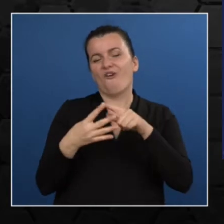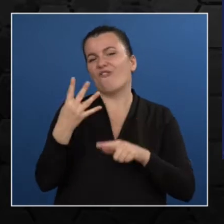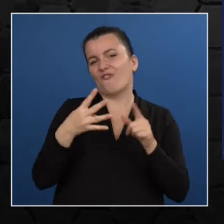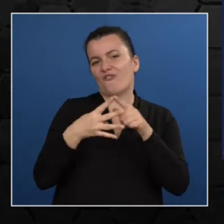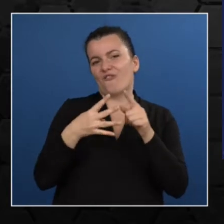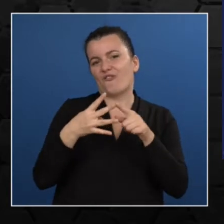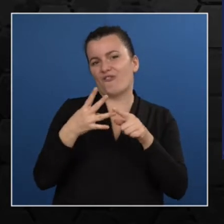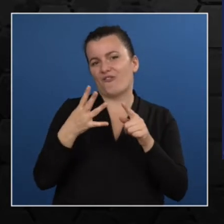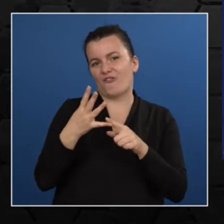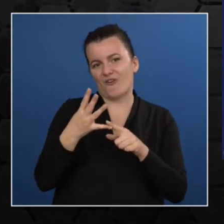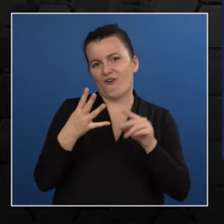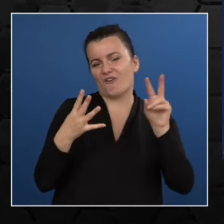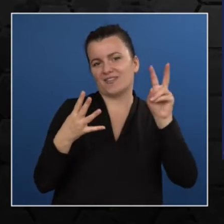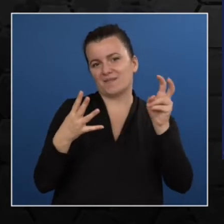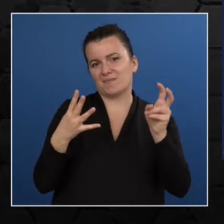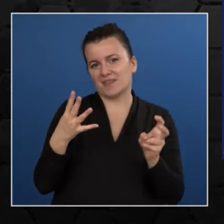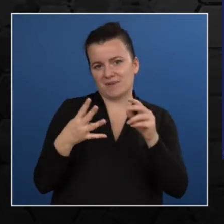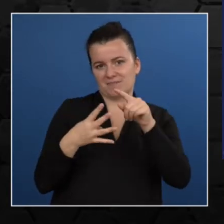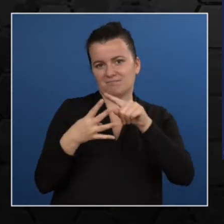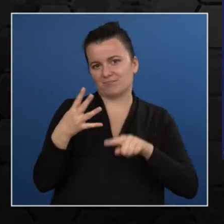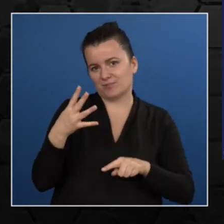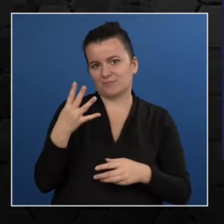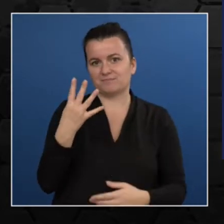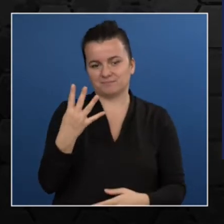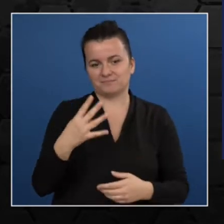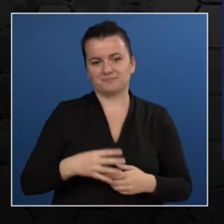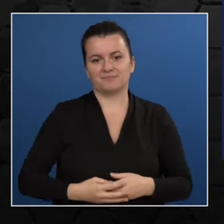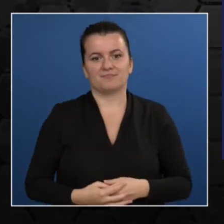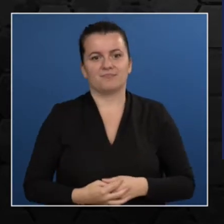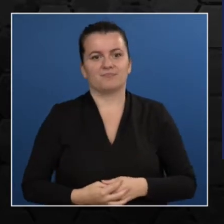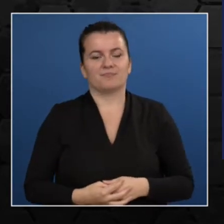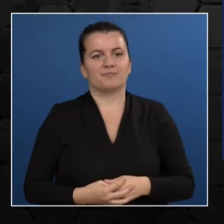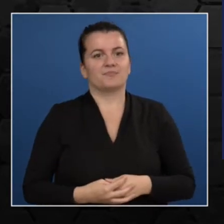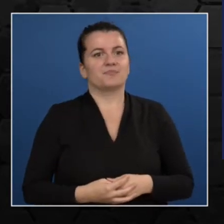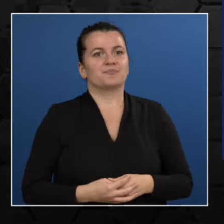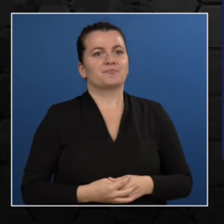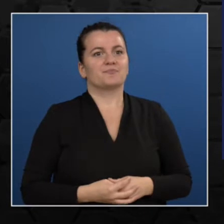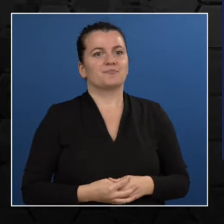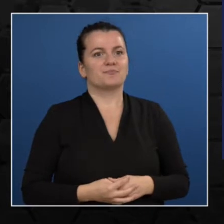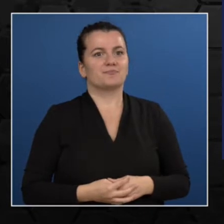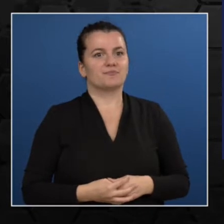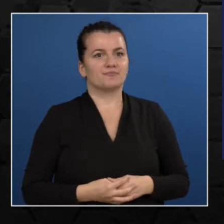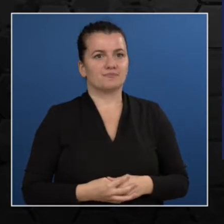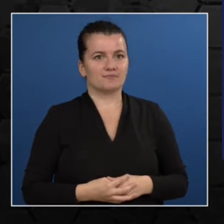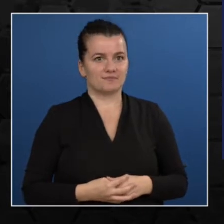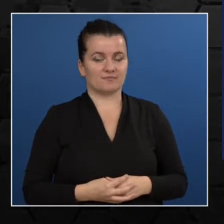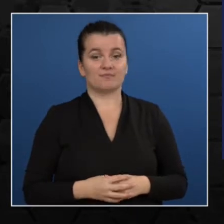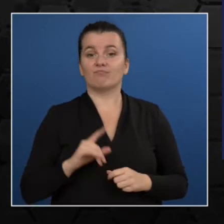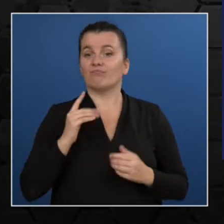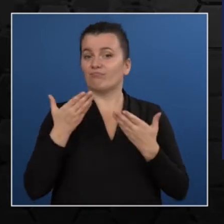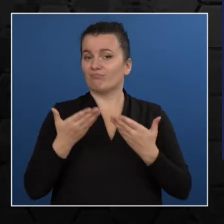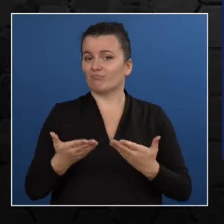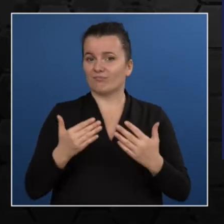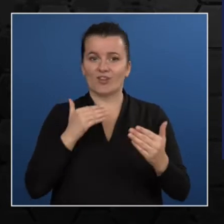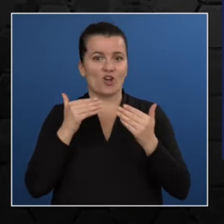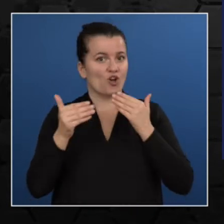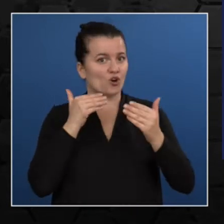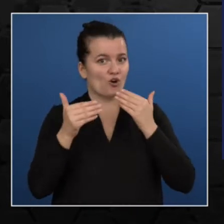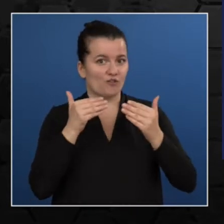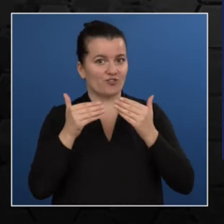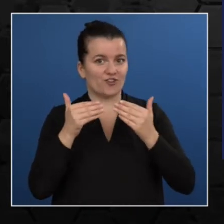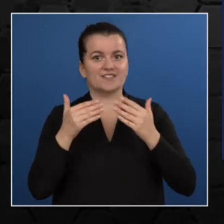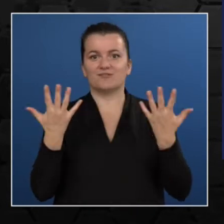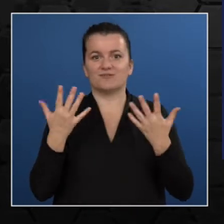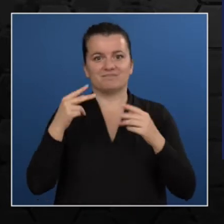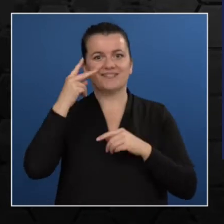categories. Having said that, this reminds me that the entire conference has the signed language, which